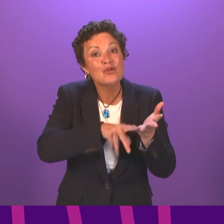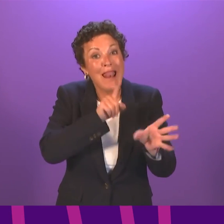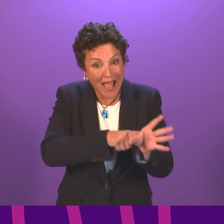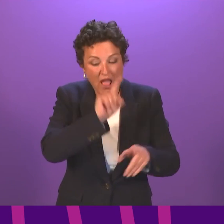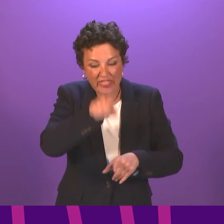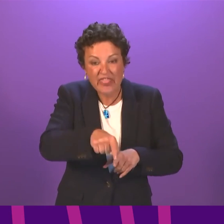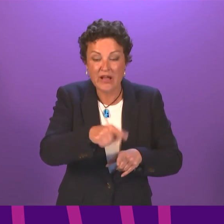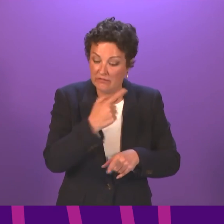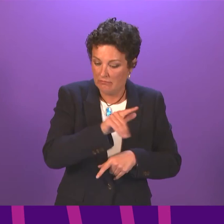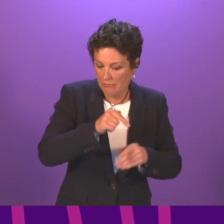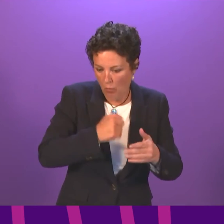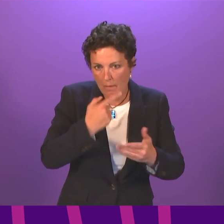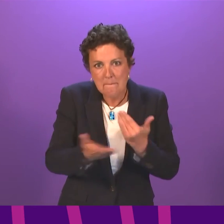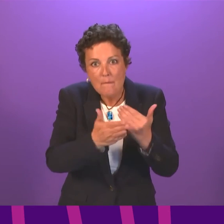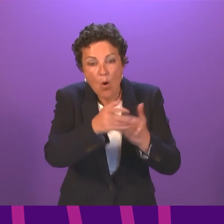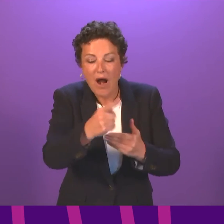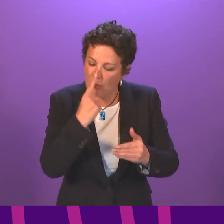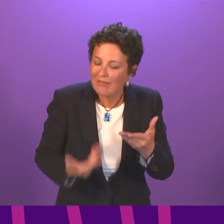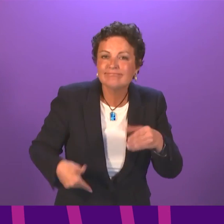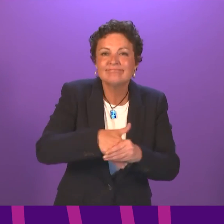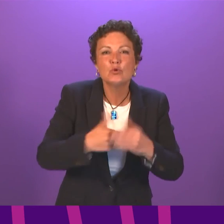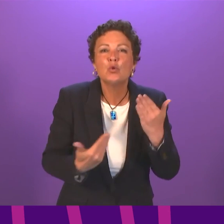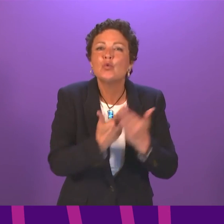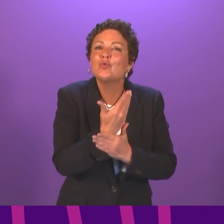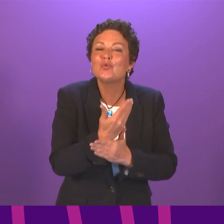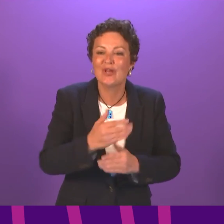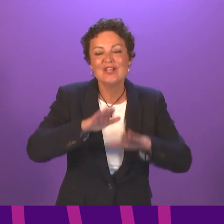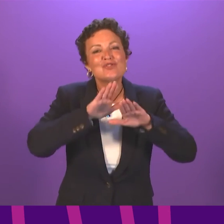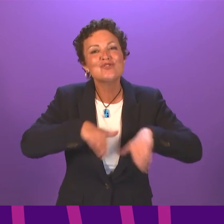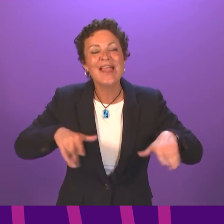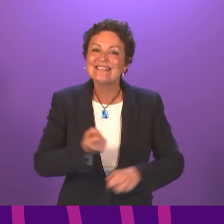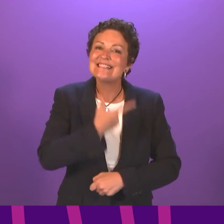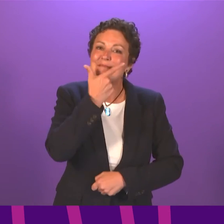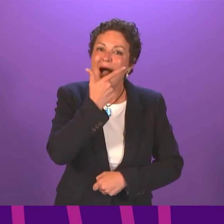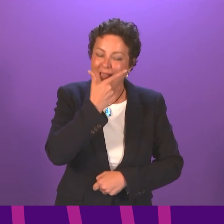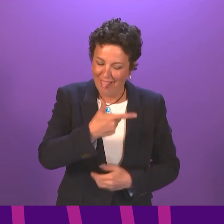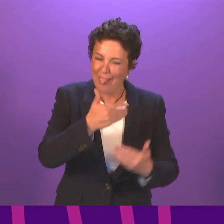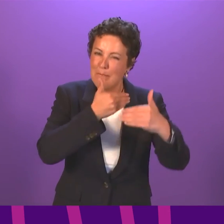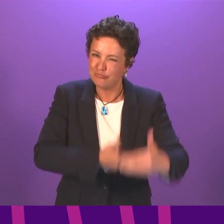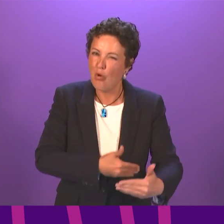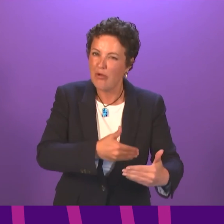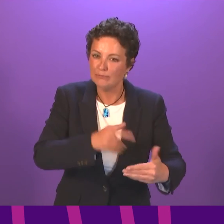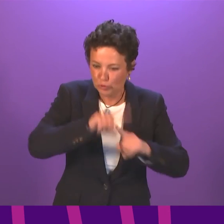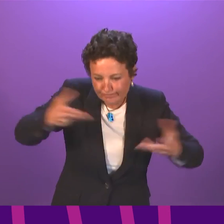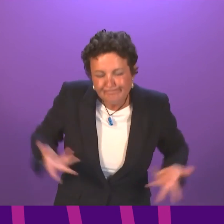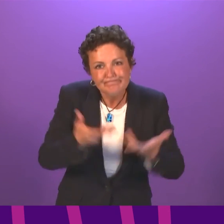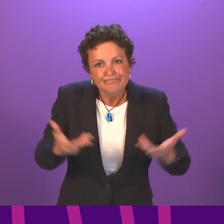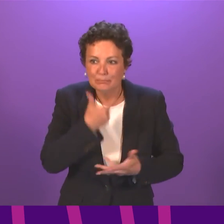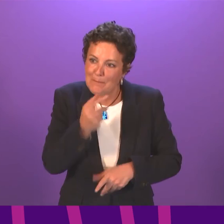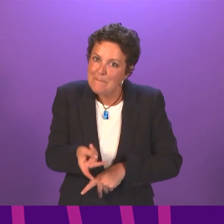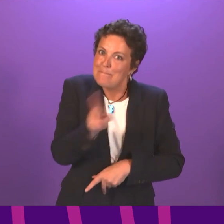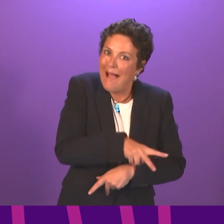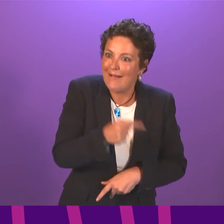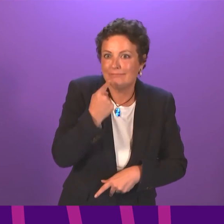We will also be reintroducing the Child Smile programme. So, across the whole NHS, there is a significant challenge to tackle